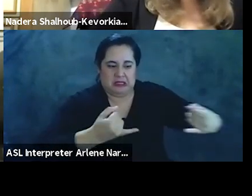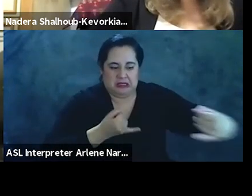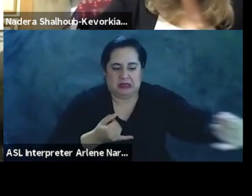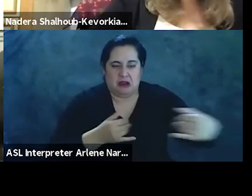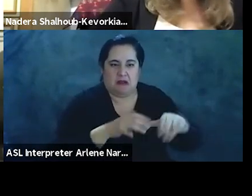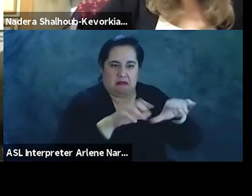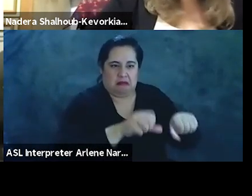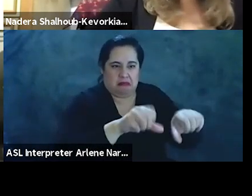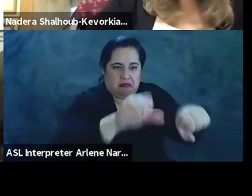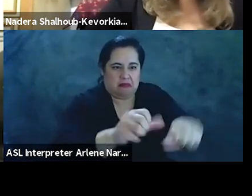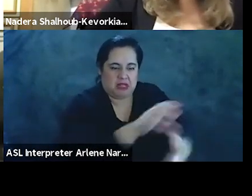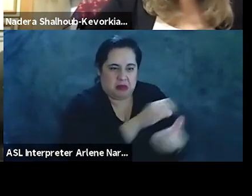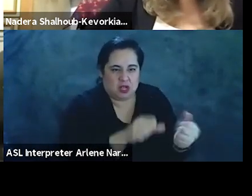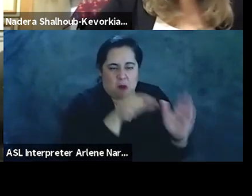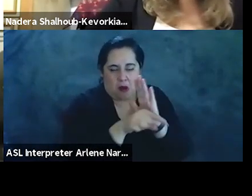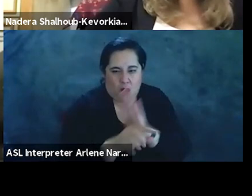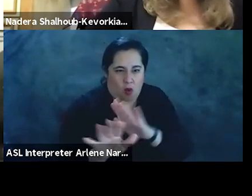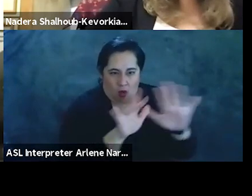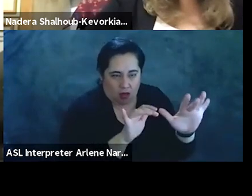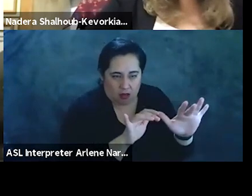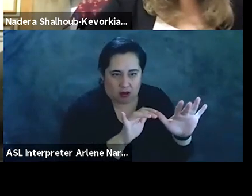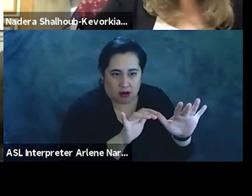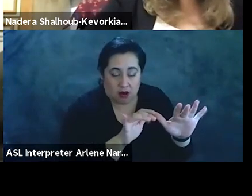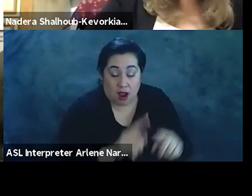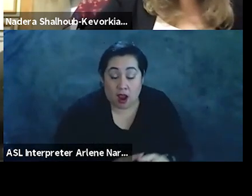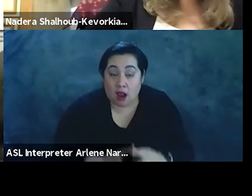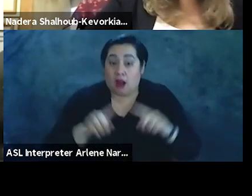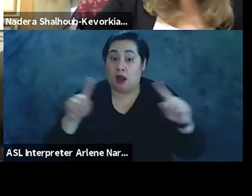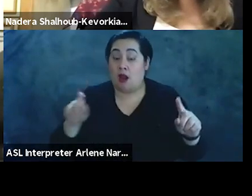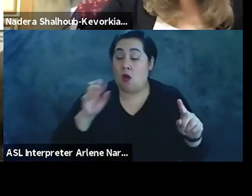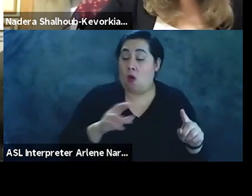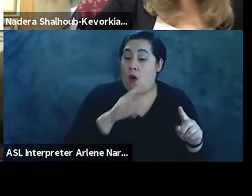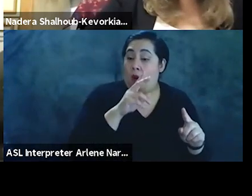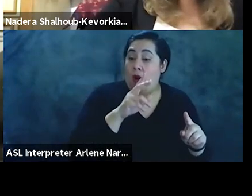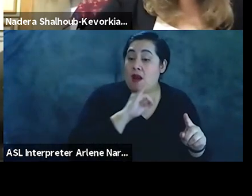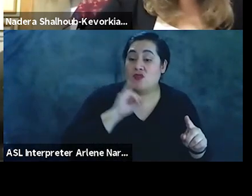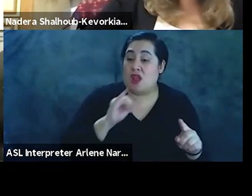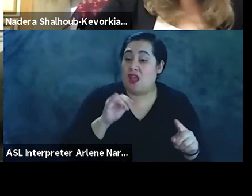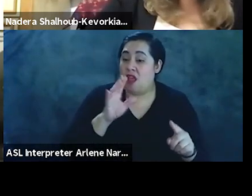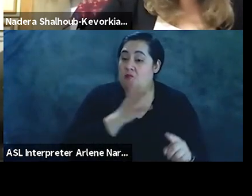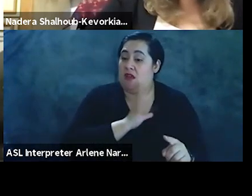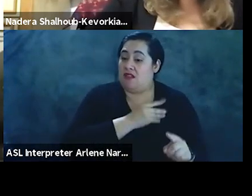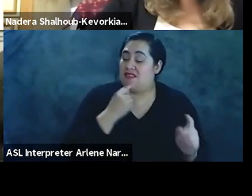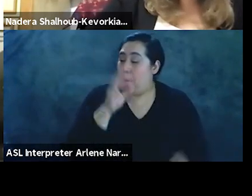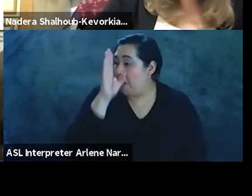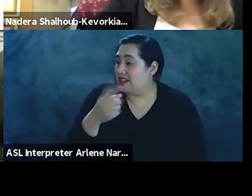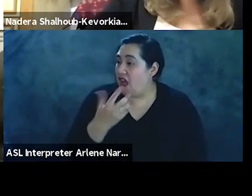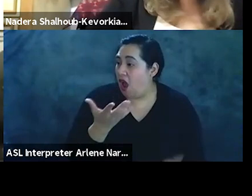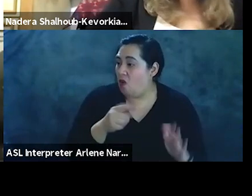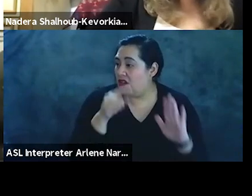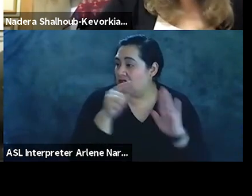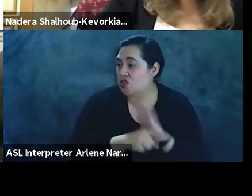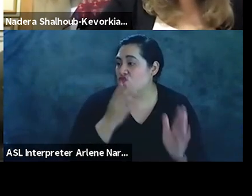demolition and, you know, murder and all the rest of it, as opposed to an Israeli politician who just bluntly says, yes, we want to exterminate the brutes. I'd much